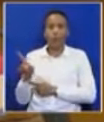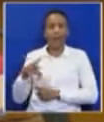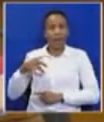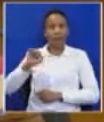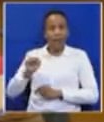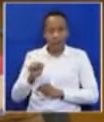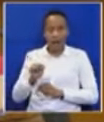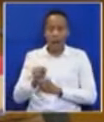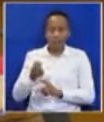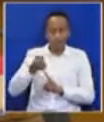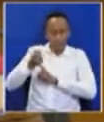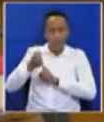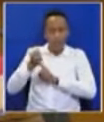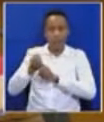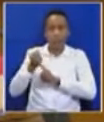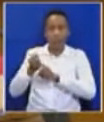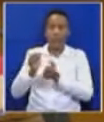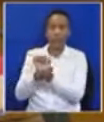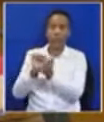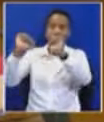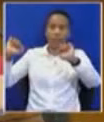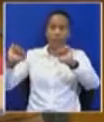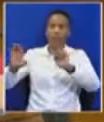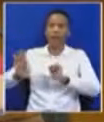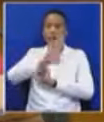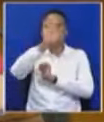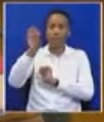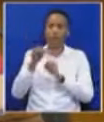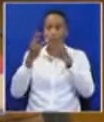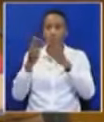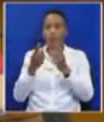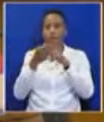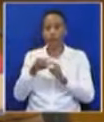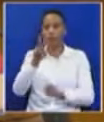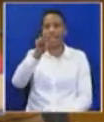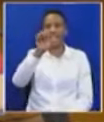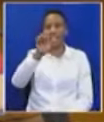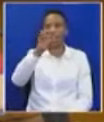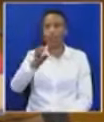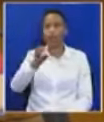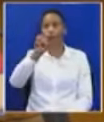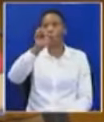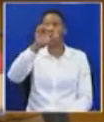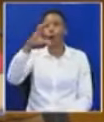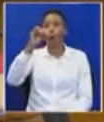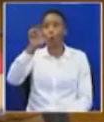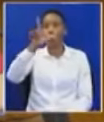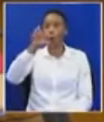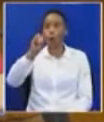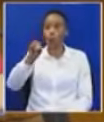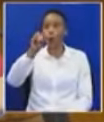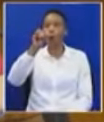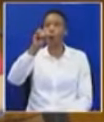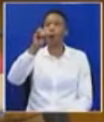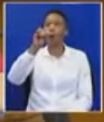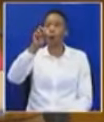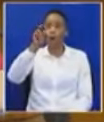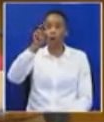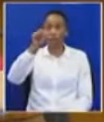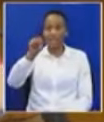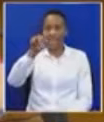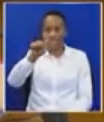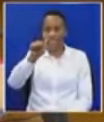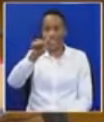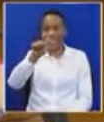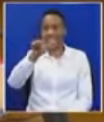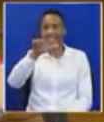liberation oppression of African people from the yoke of neo-colonialism and oppression.